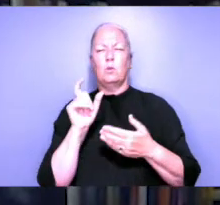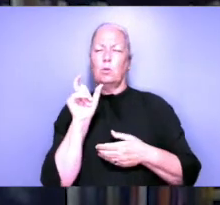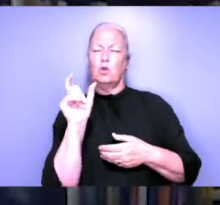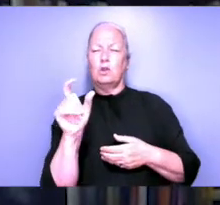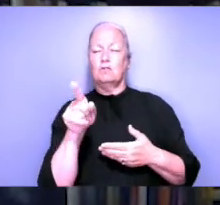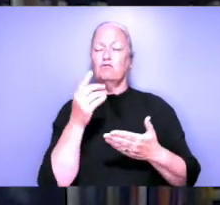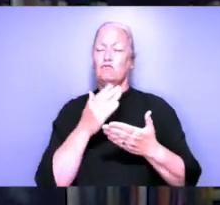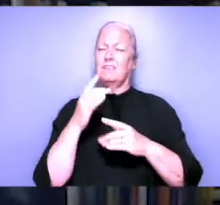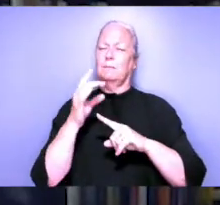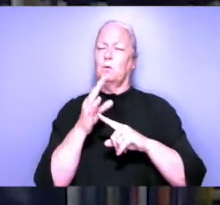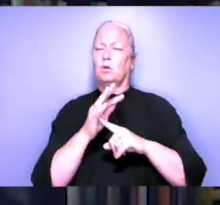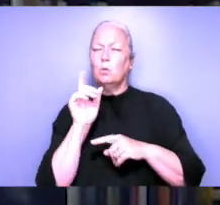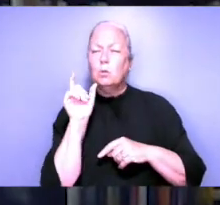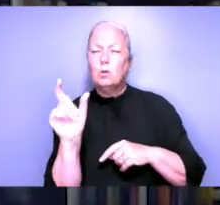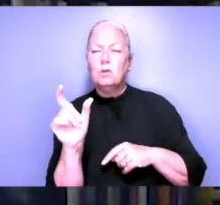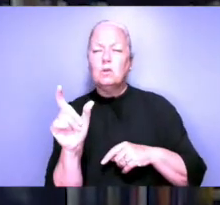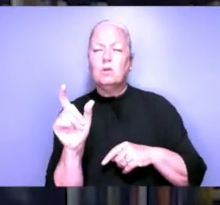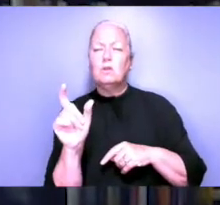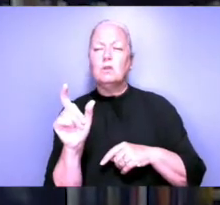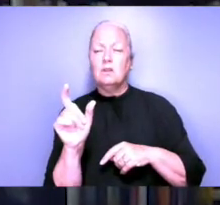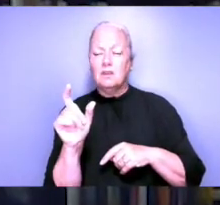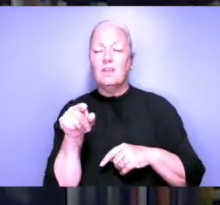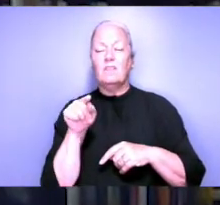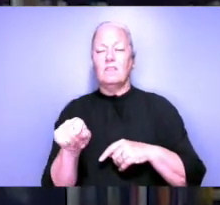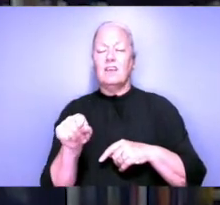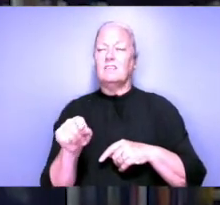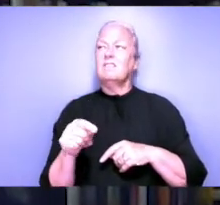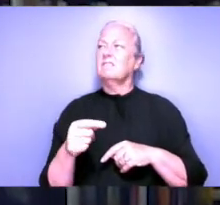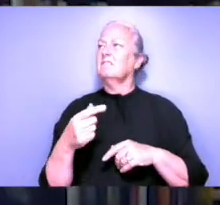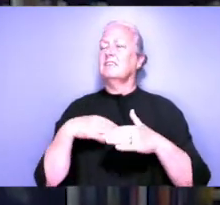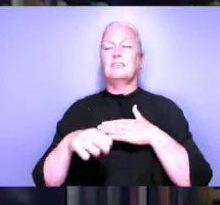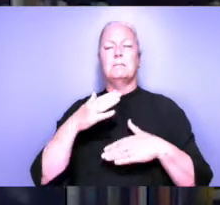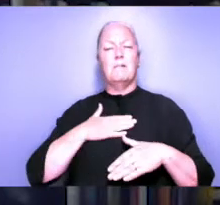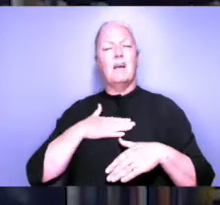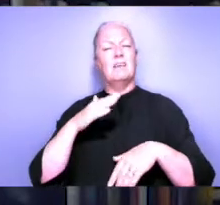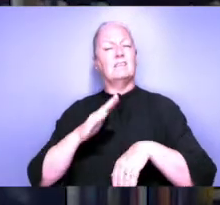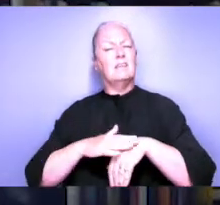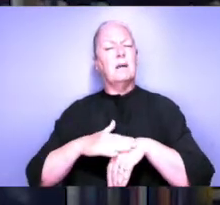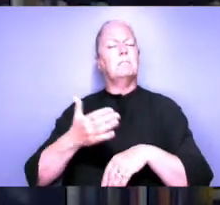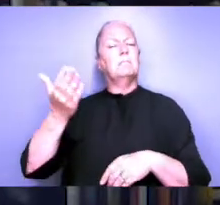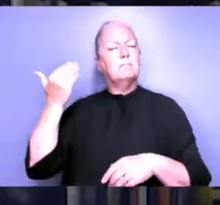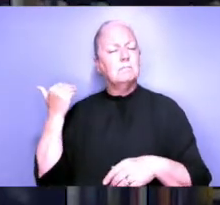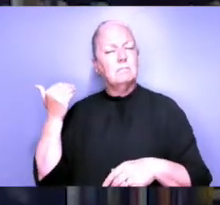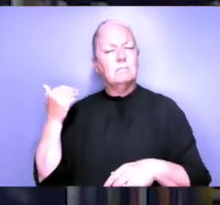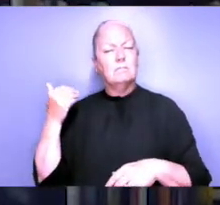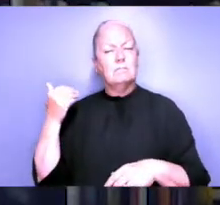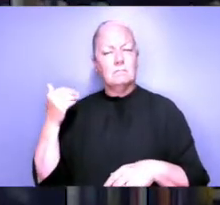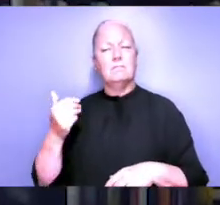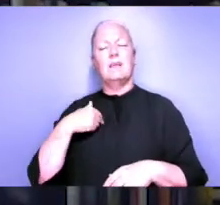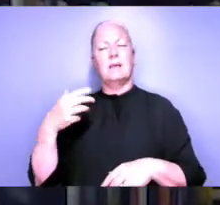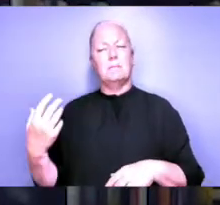most profound word. And one of the greatest, I did it for so many years back in my old country, was to